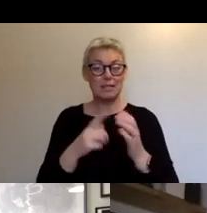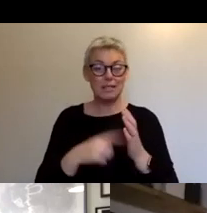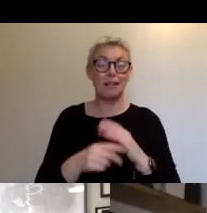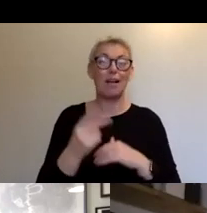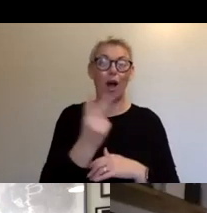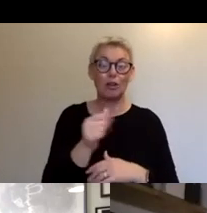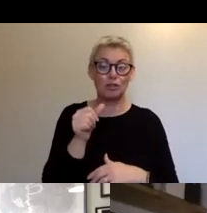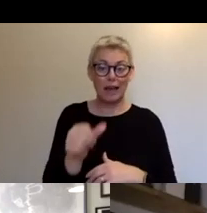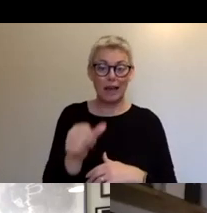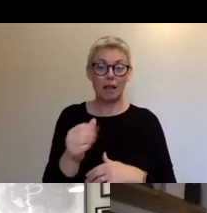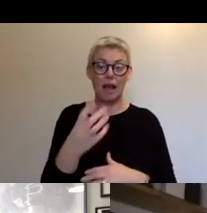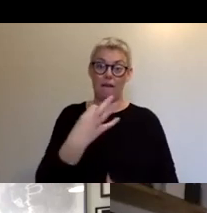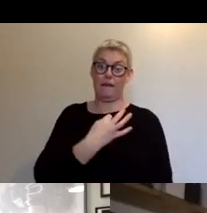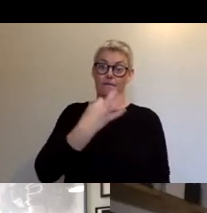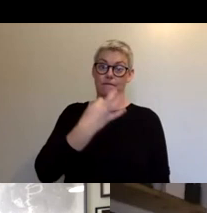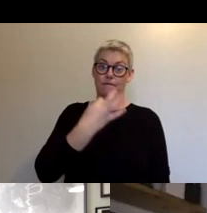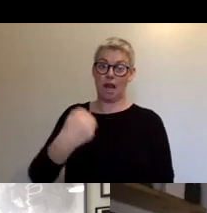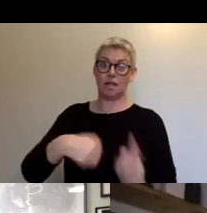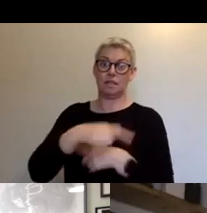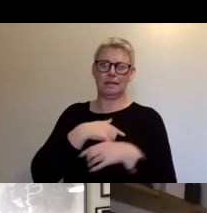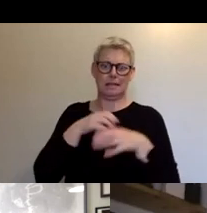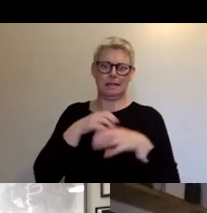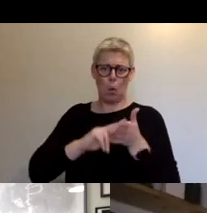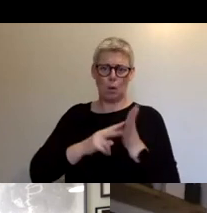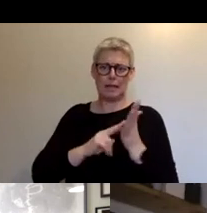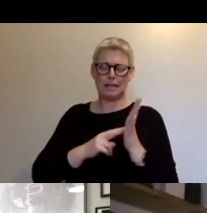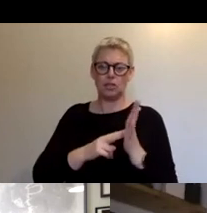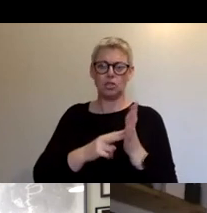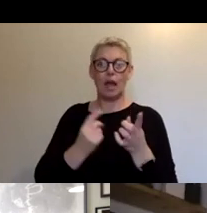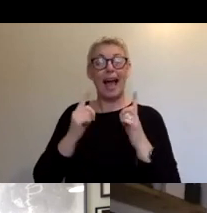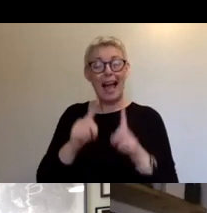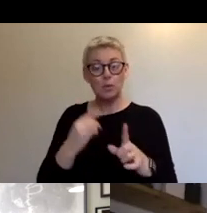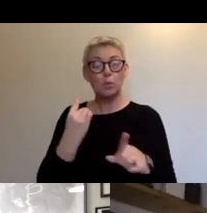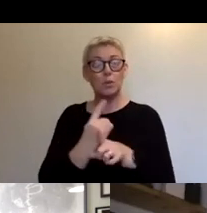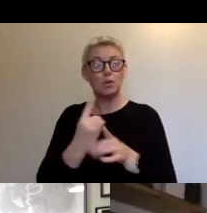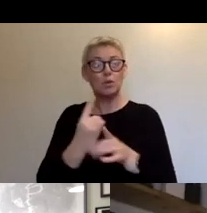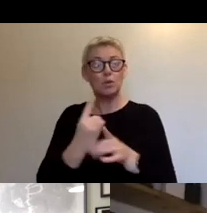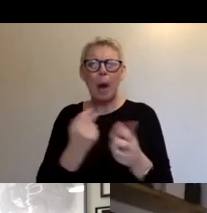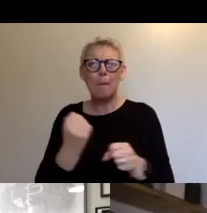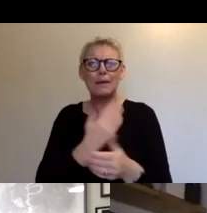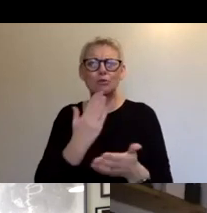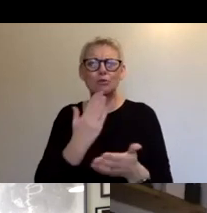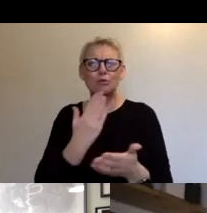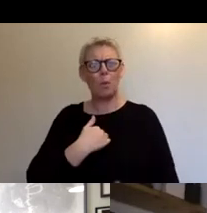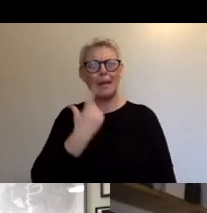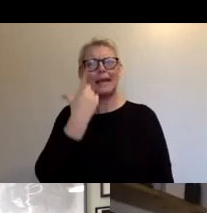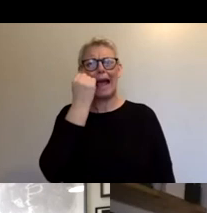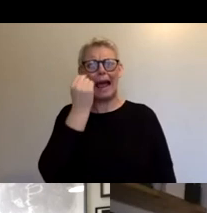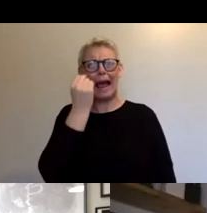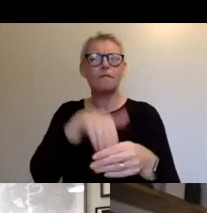address in how we, we, uh, made that, made that space more democratic. So I think, uh,